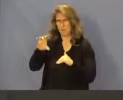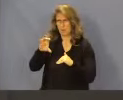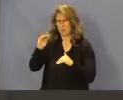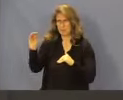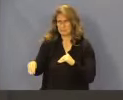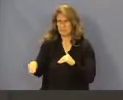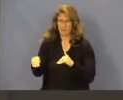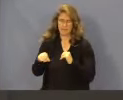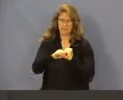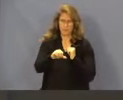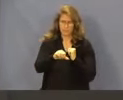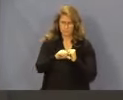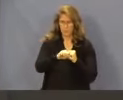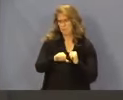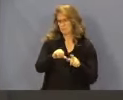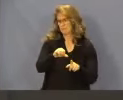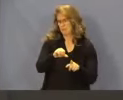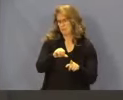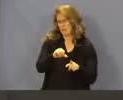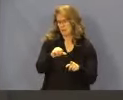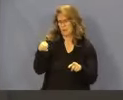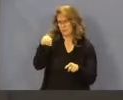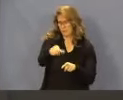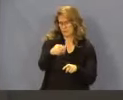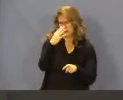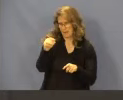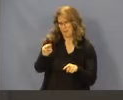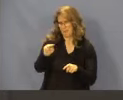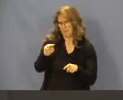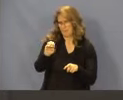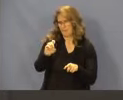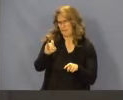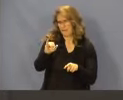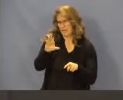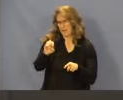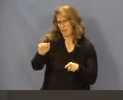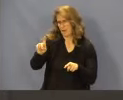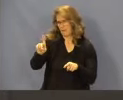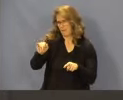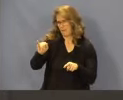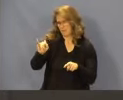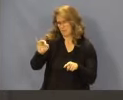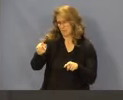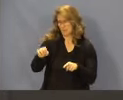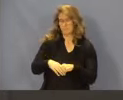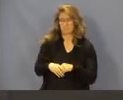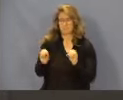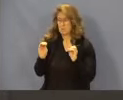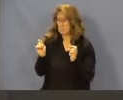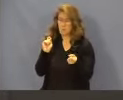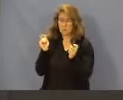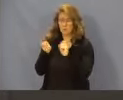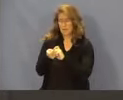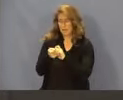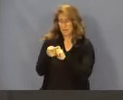commercial reimbursement and the Medicaid managed care base payments. There is no change to the 200% increase